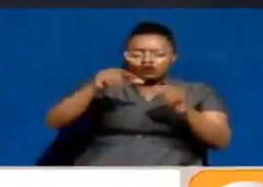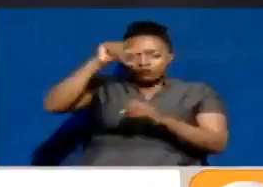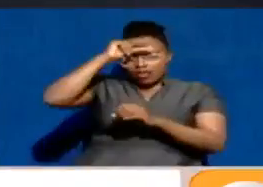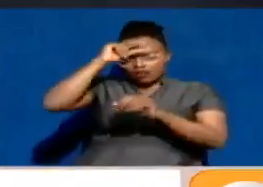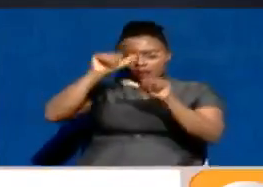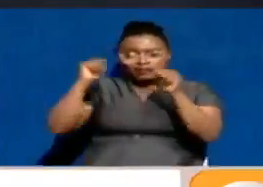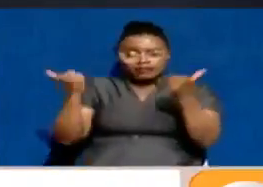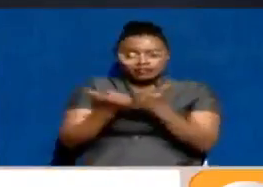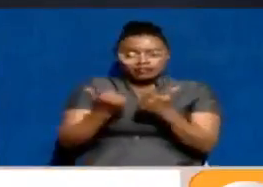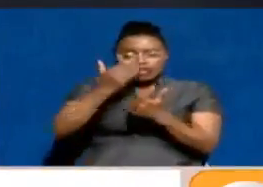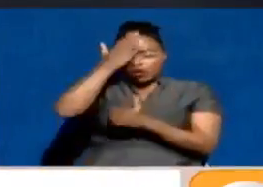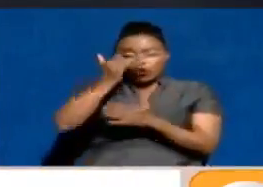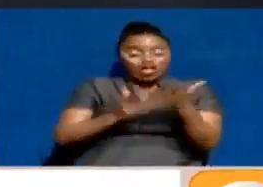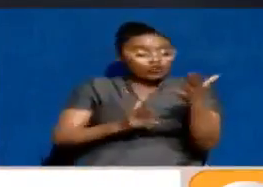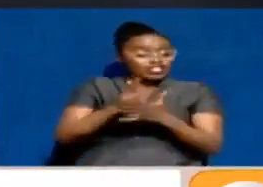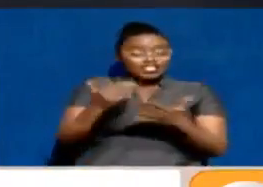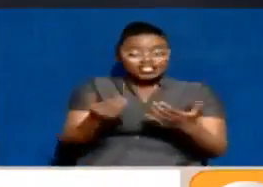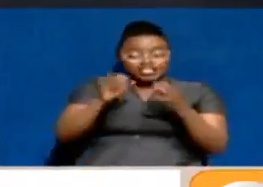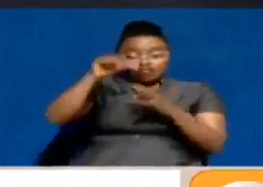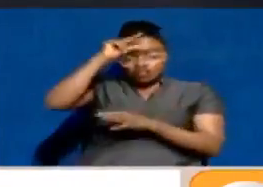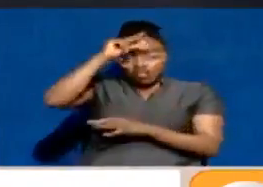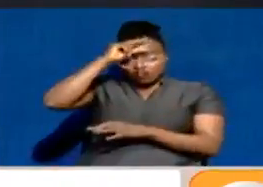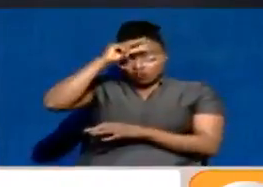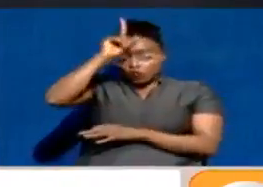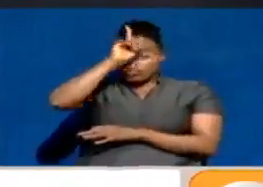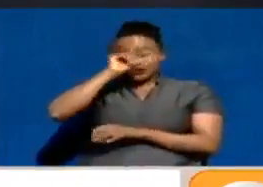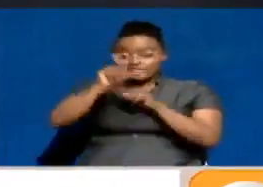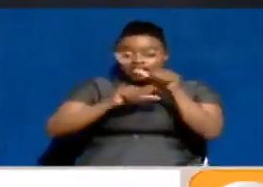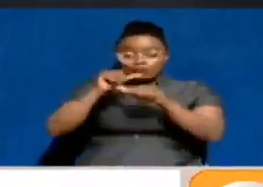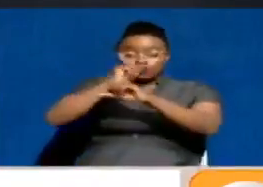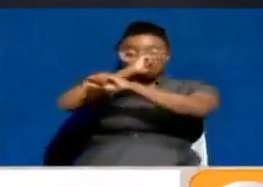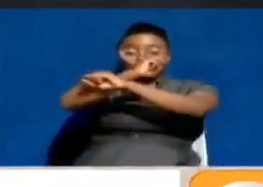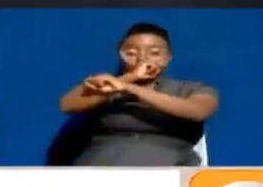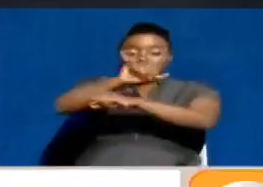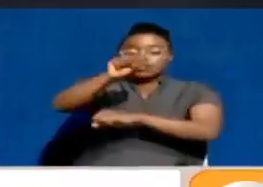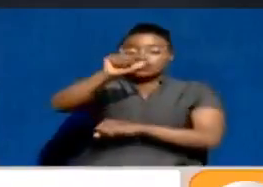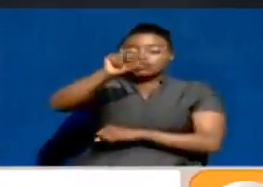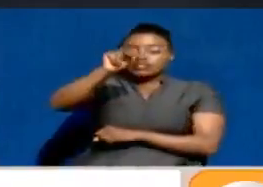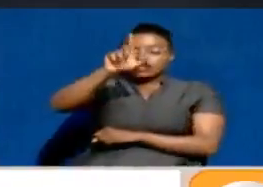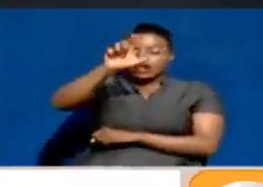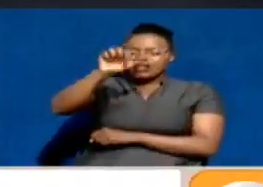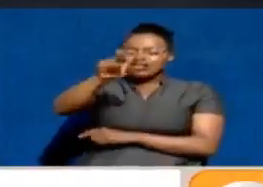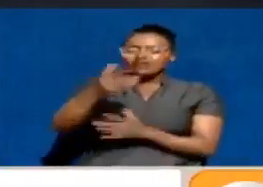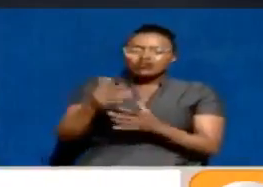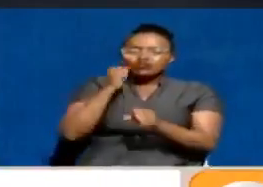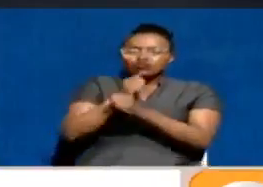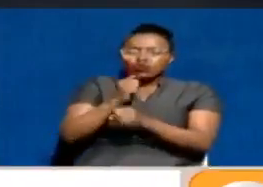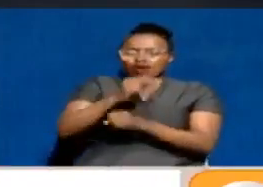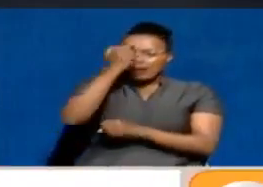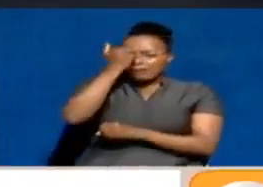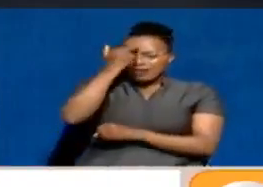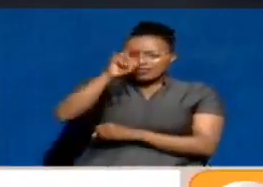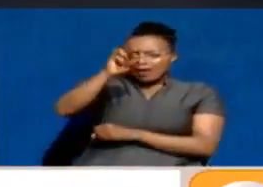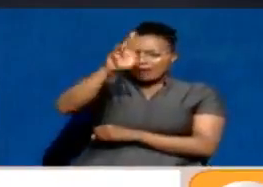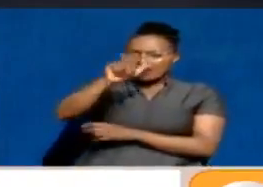agencies. Because honestly, if the government was serious about protecting Sankale, why was he left to work at the Masai